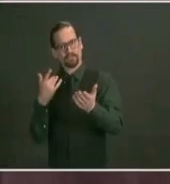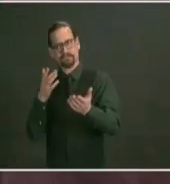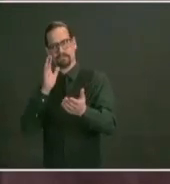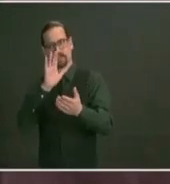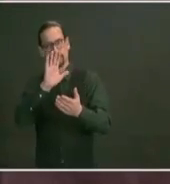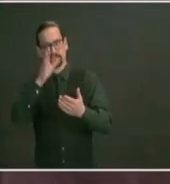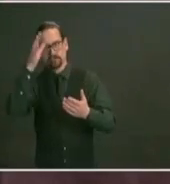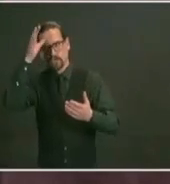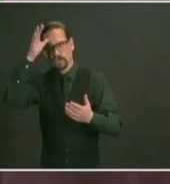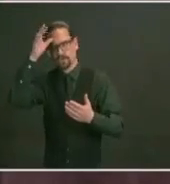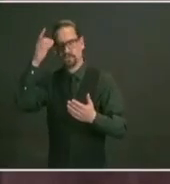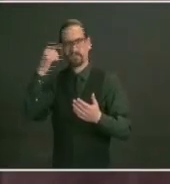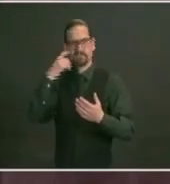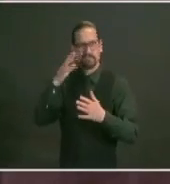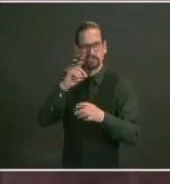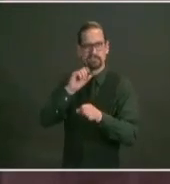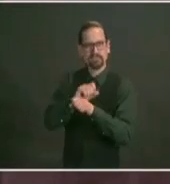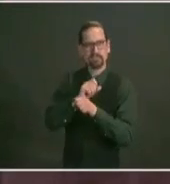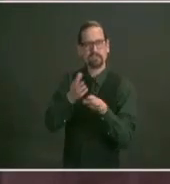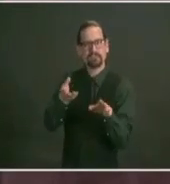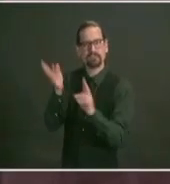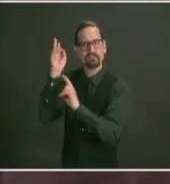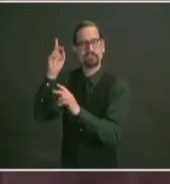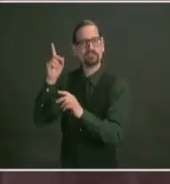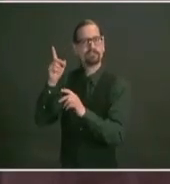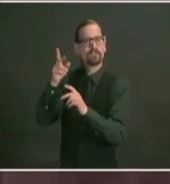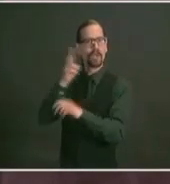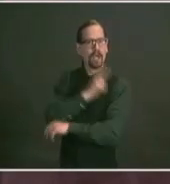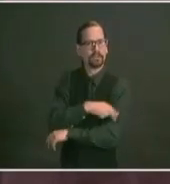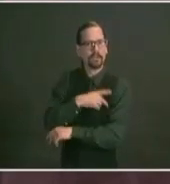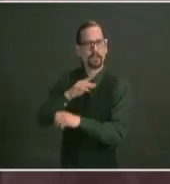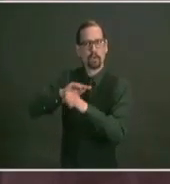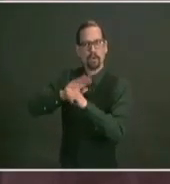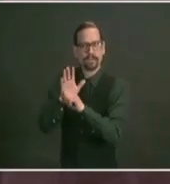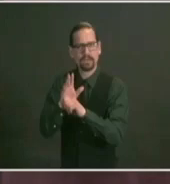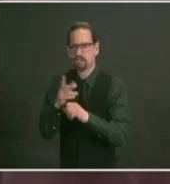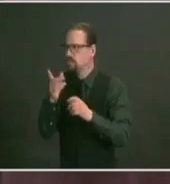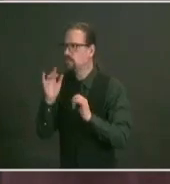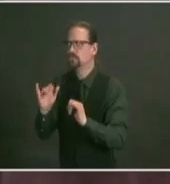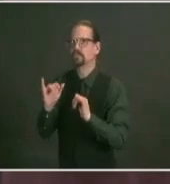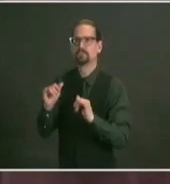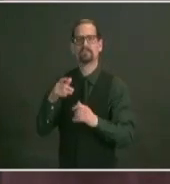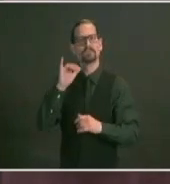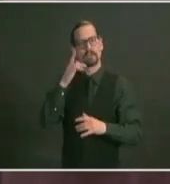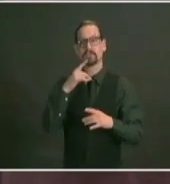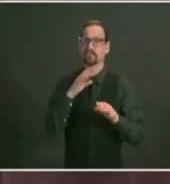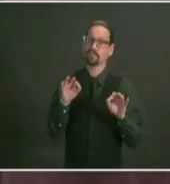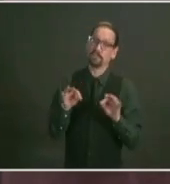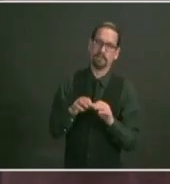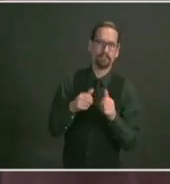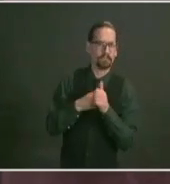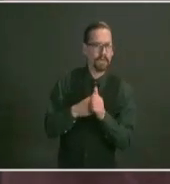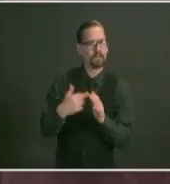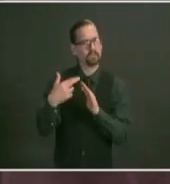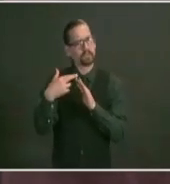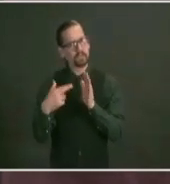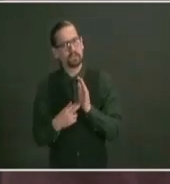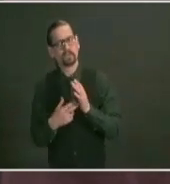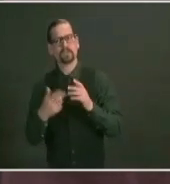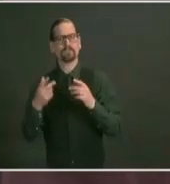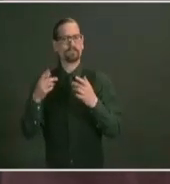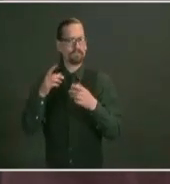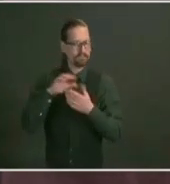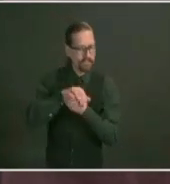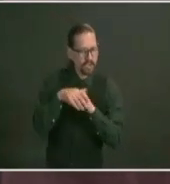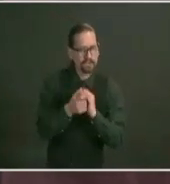alexander scott said this is why we need to be disciplined on this issue so i i think if you read the and i actually was asked that question